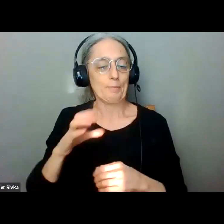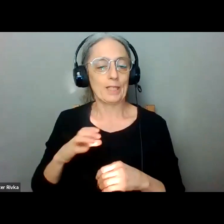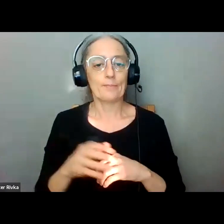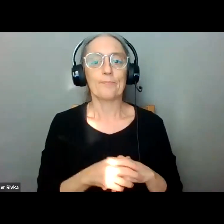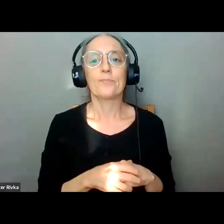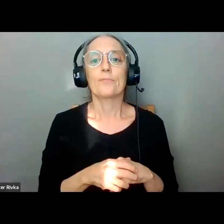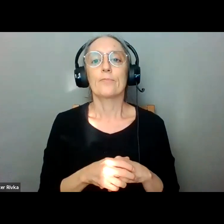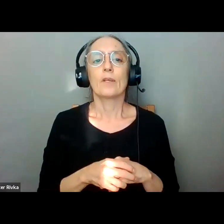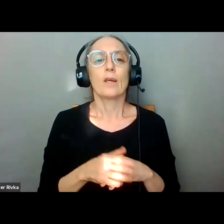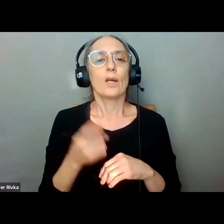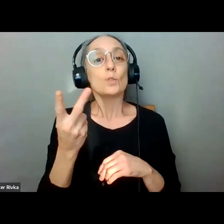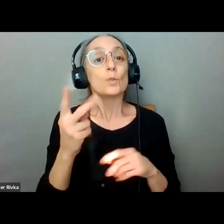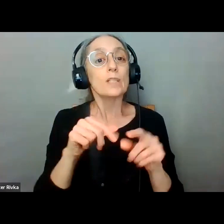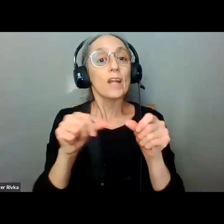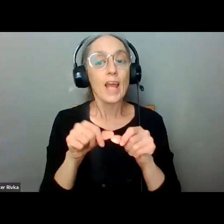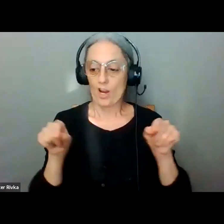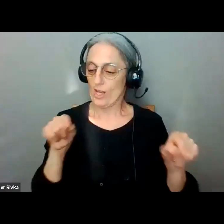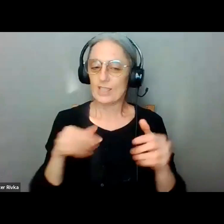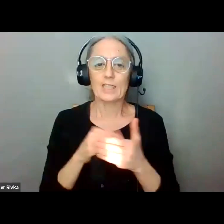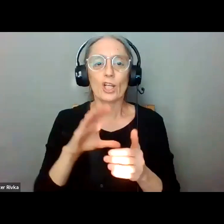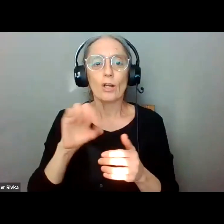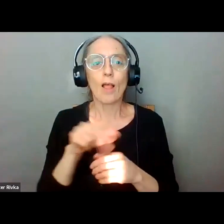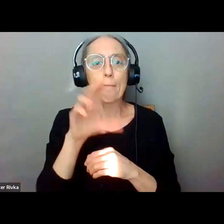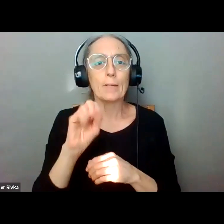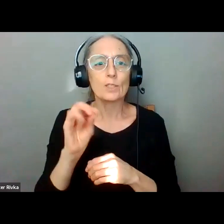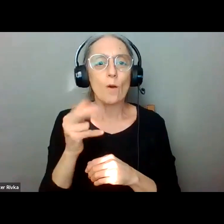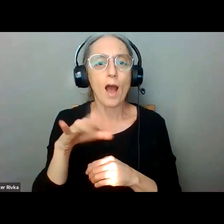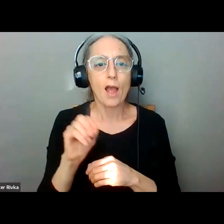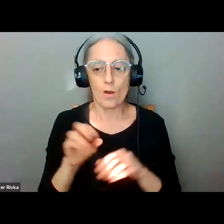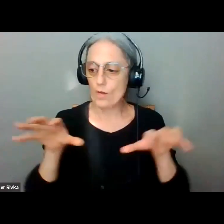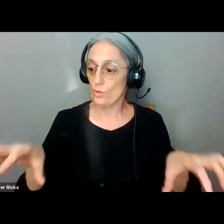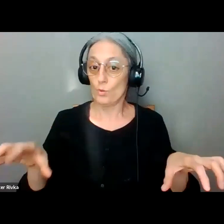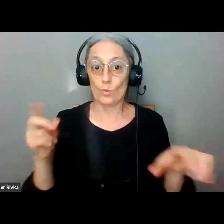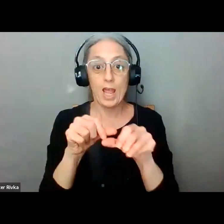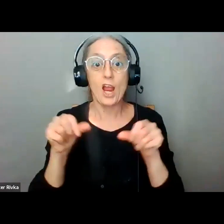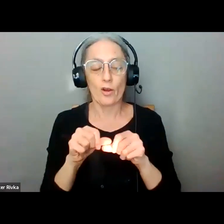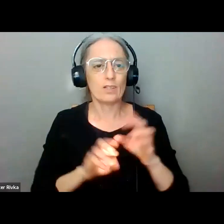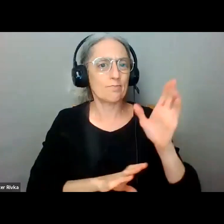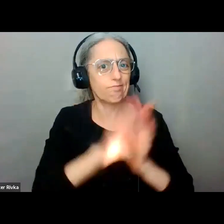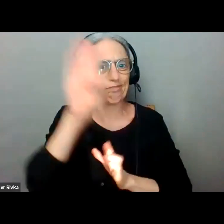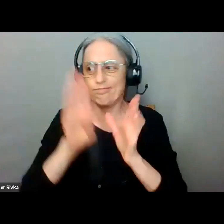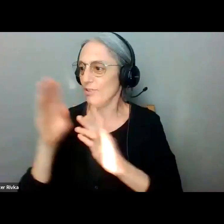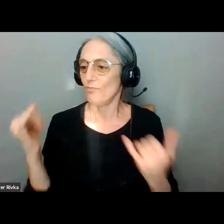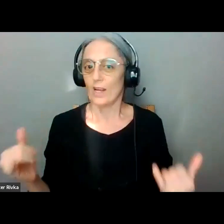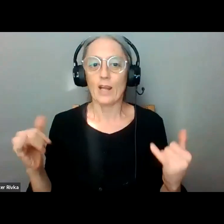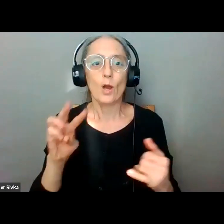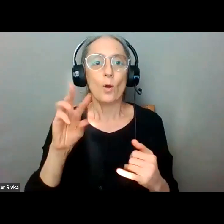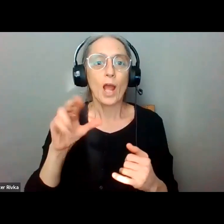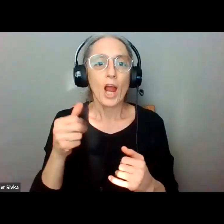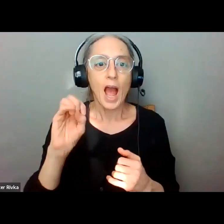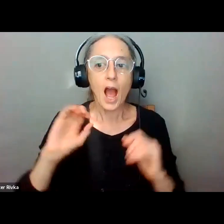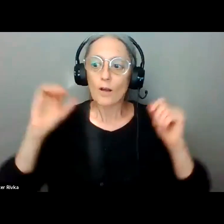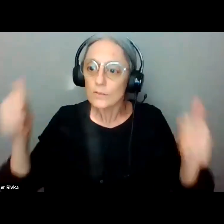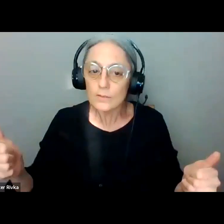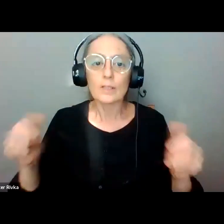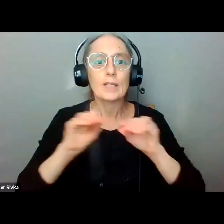that are booming as far as warehouses and and uh you know distribution centers one of them